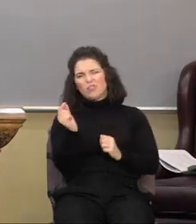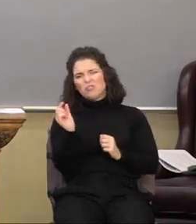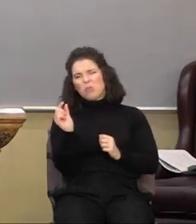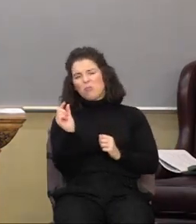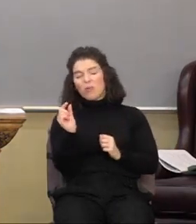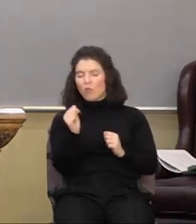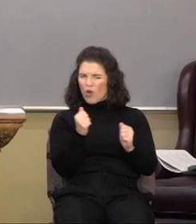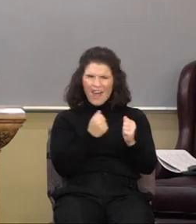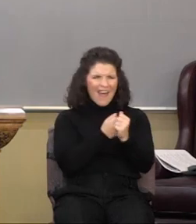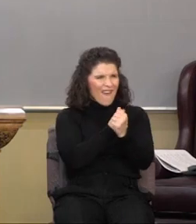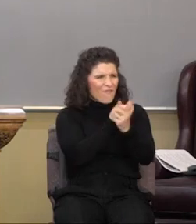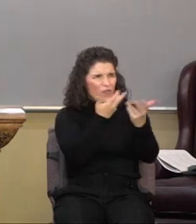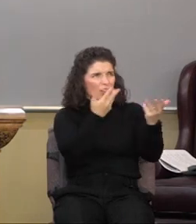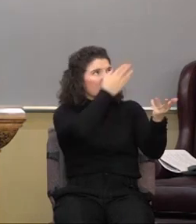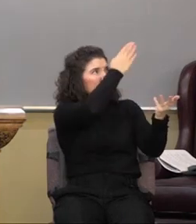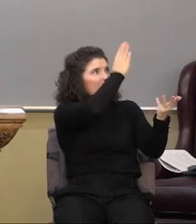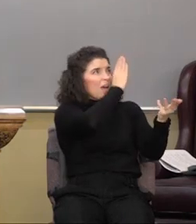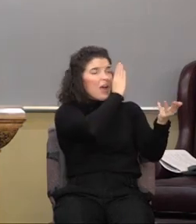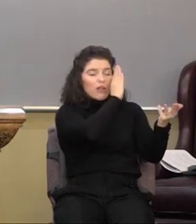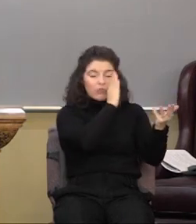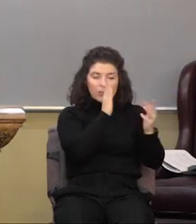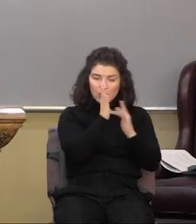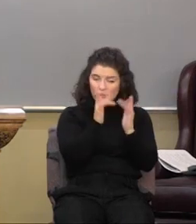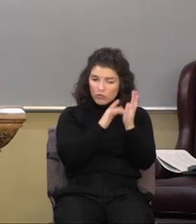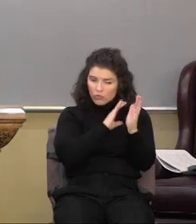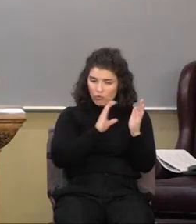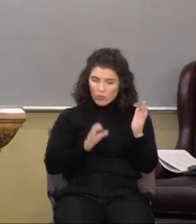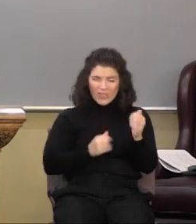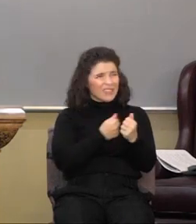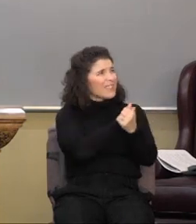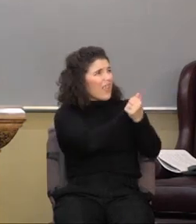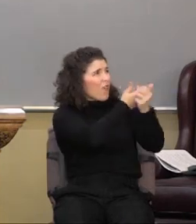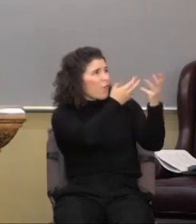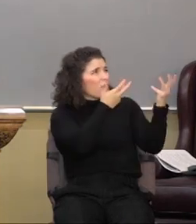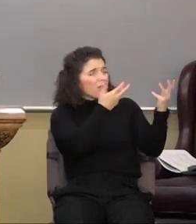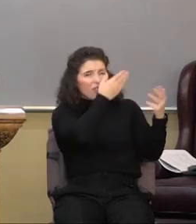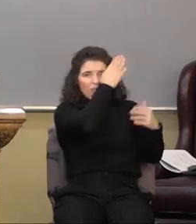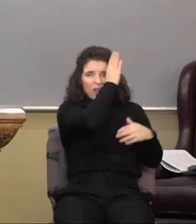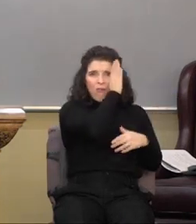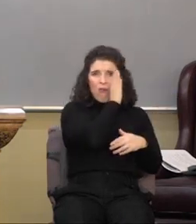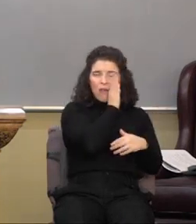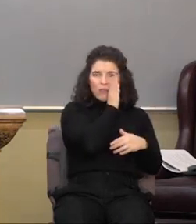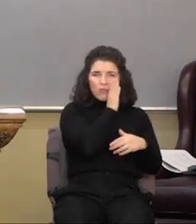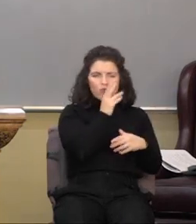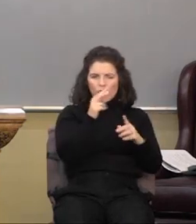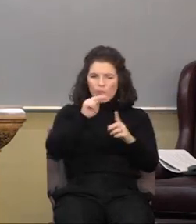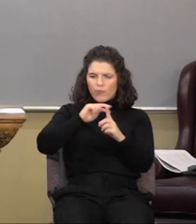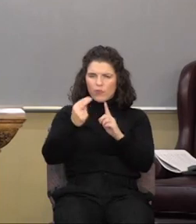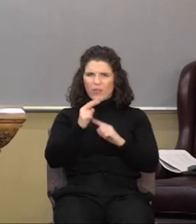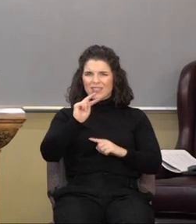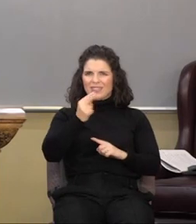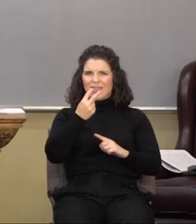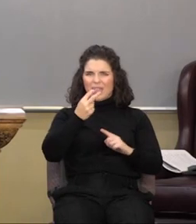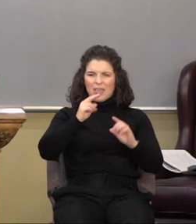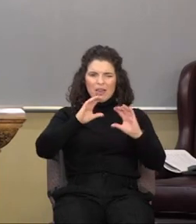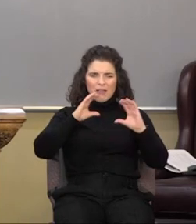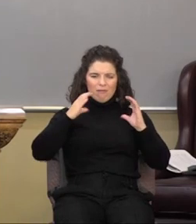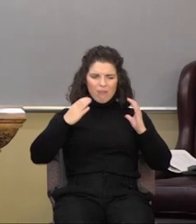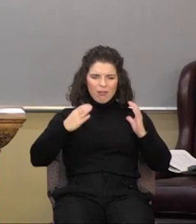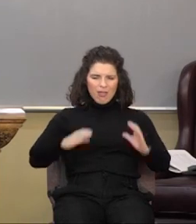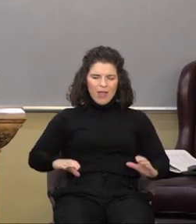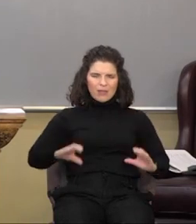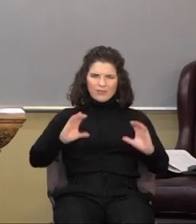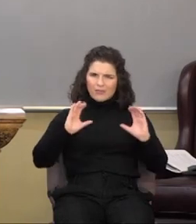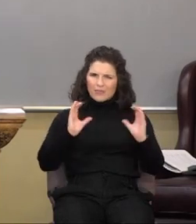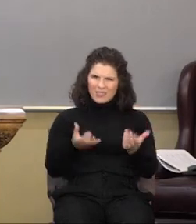Just like his son, Jesus Christ, is everything to him. So, don't view yourself as a second class citizen. Listen, I'm